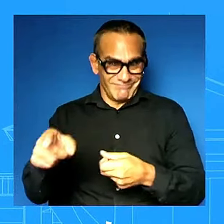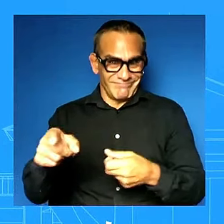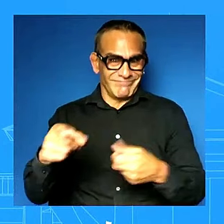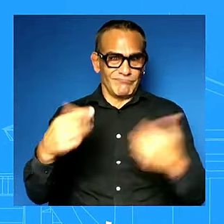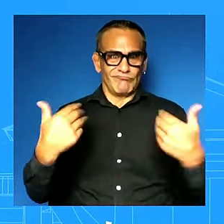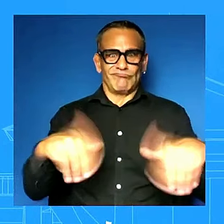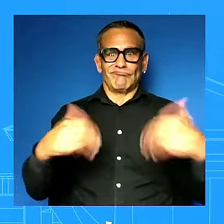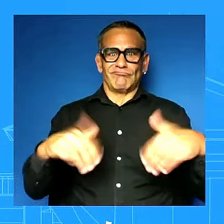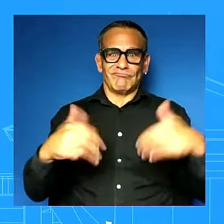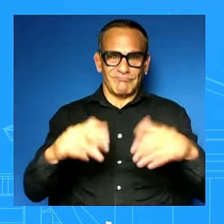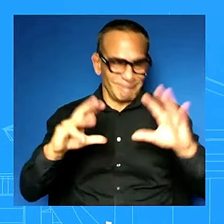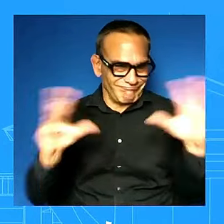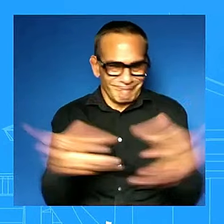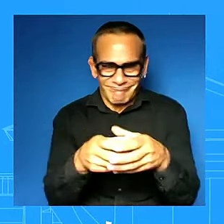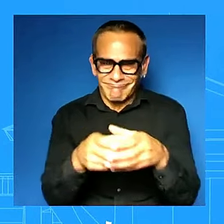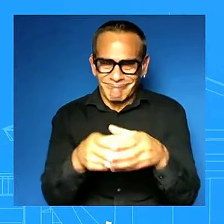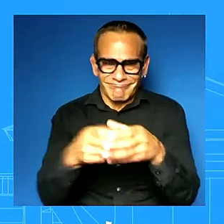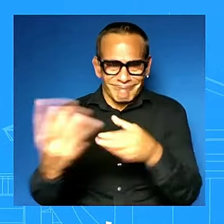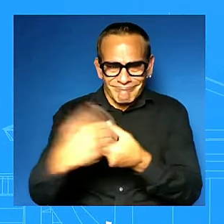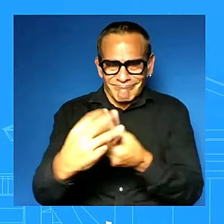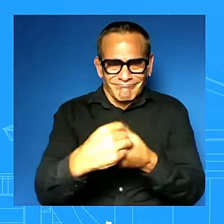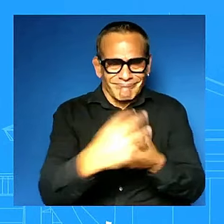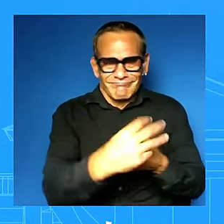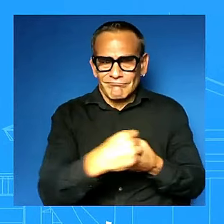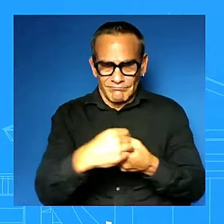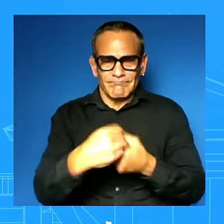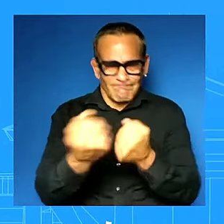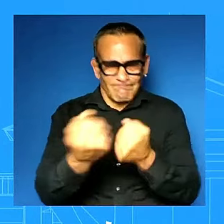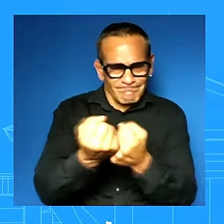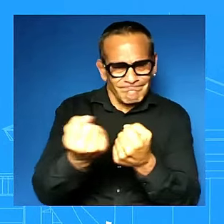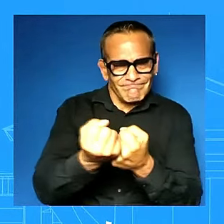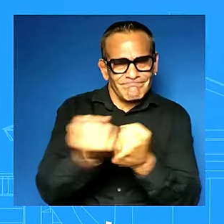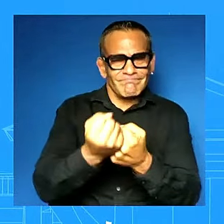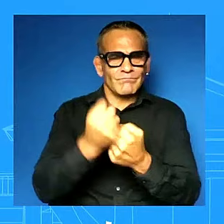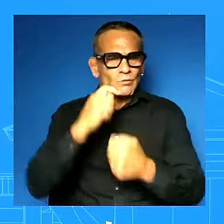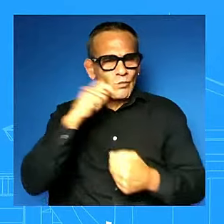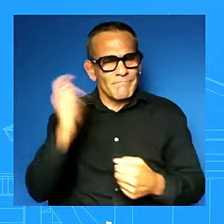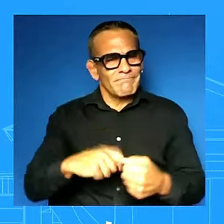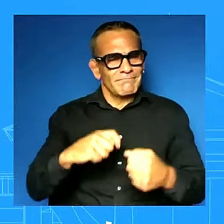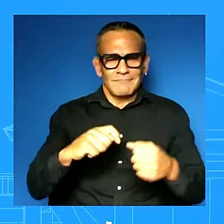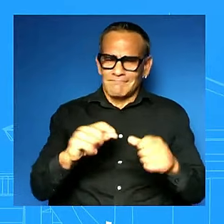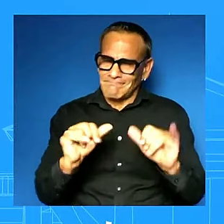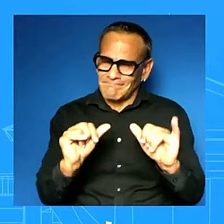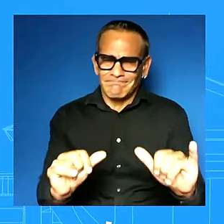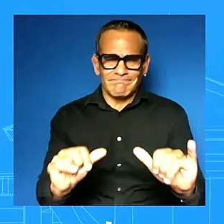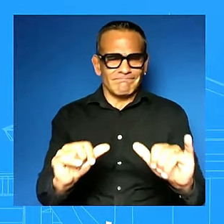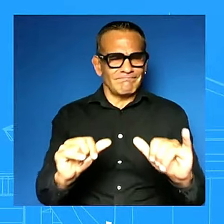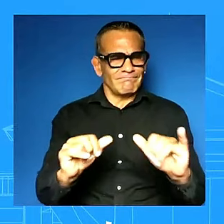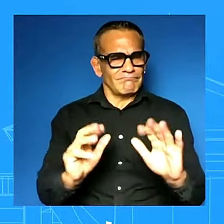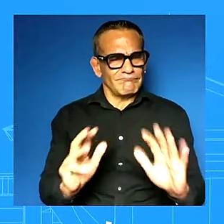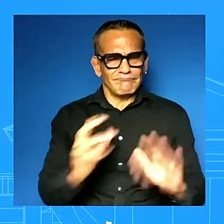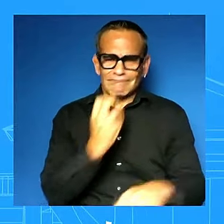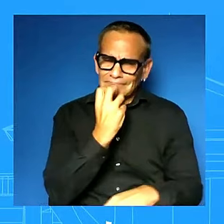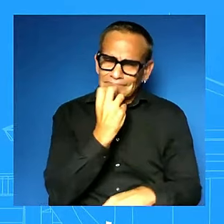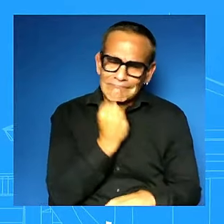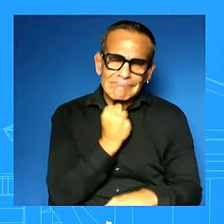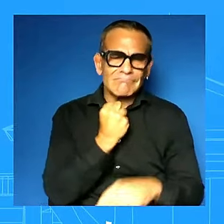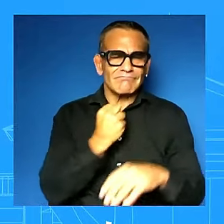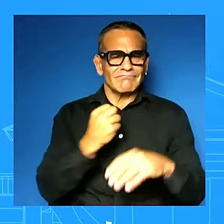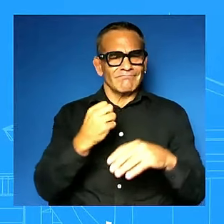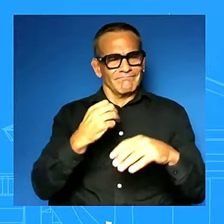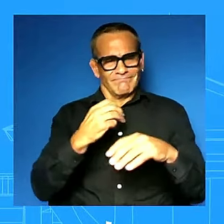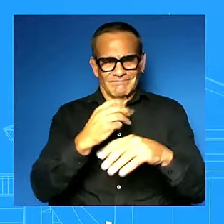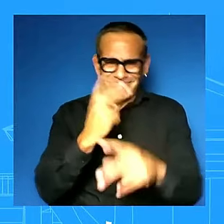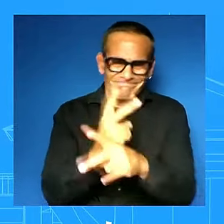ukraine as they continue to bravely fight uh for their freedom and that's our commitment i'm not going to get into policy deliberations from here